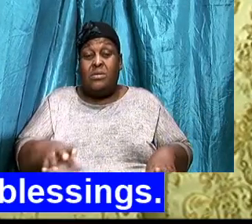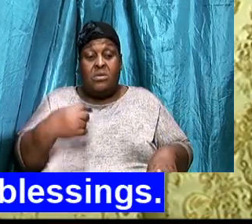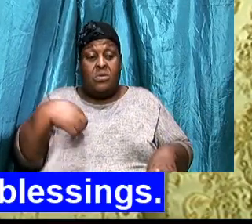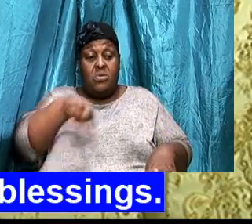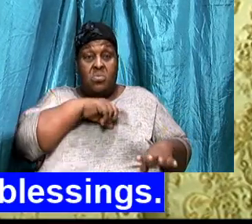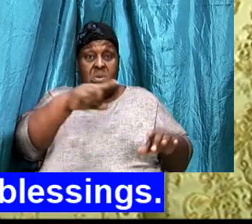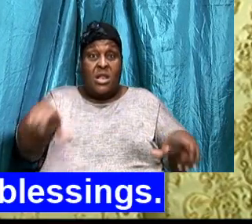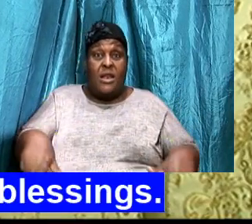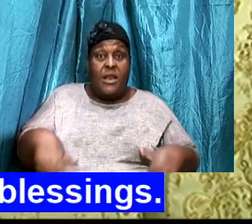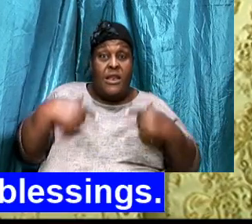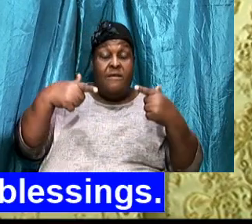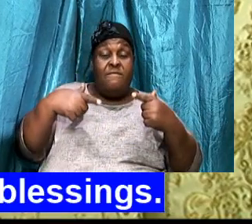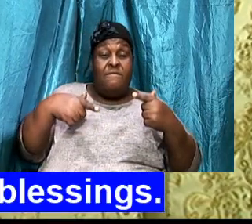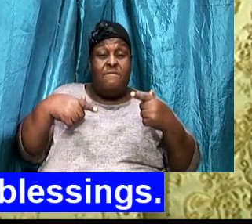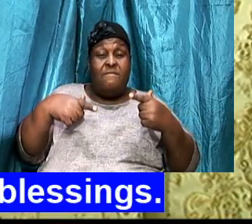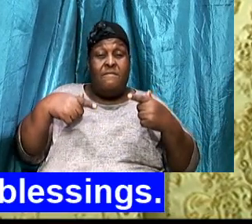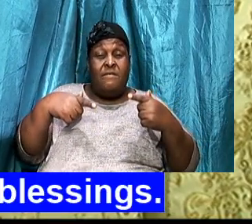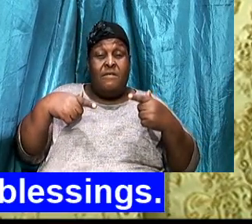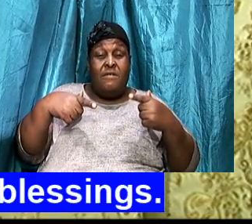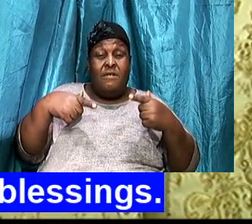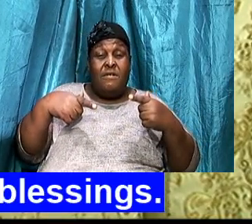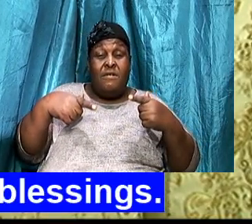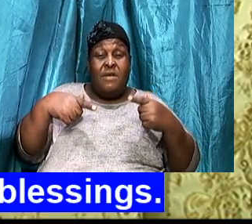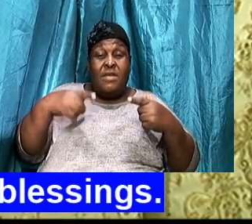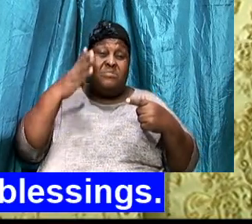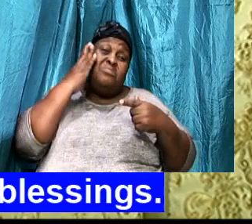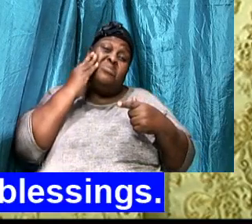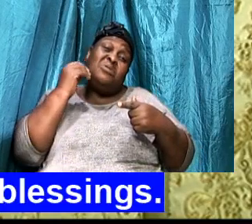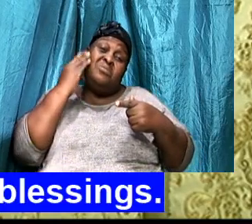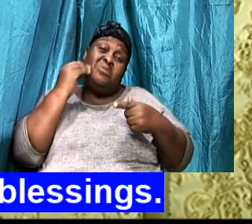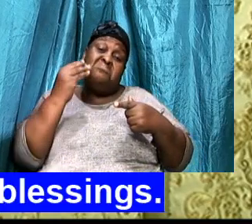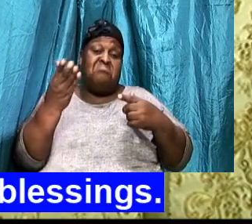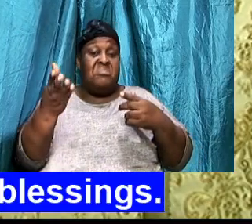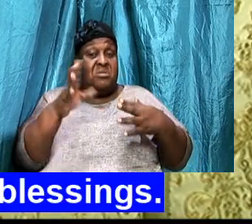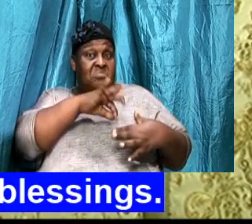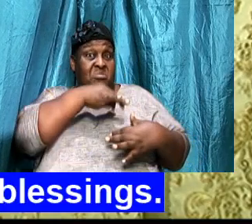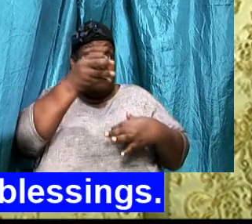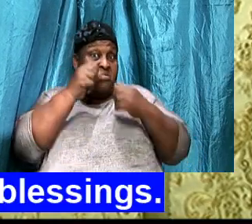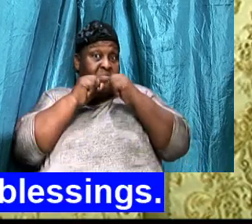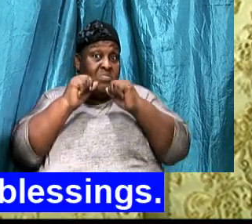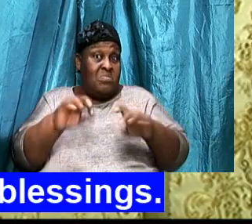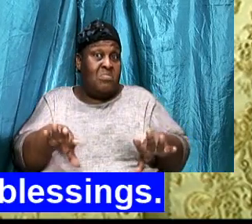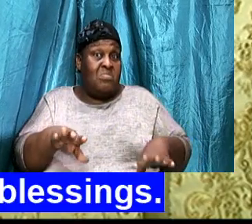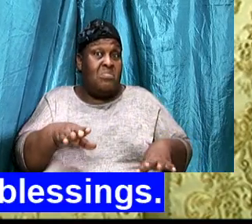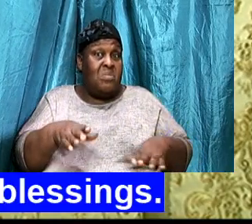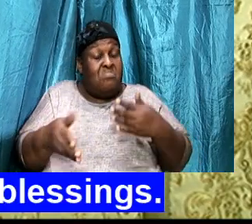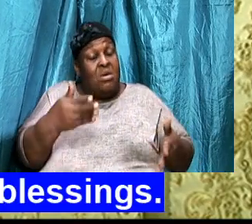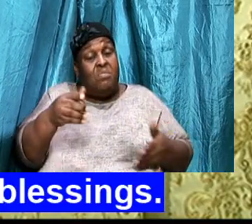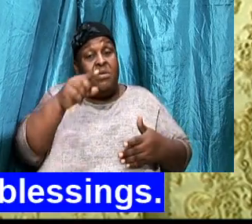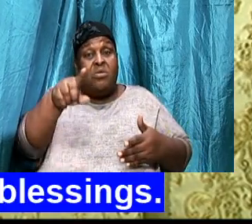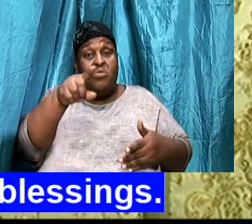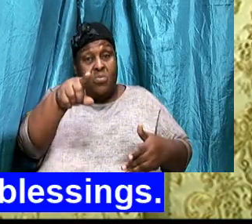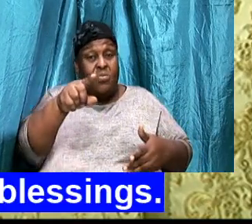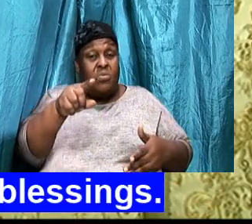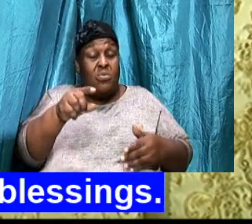But we might not realize, Because, Our focus, Is somewhere else.